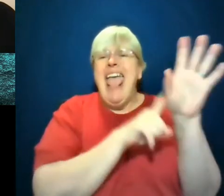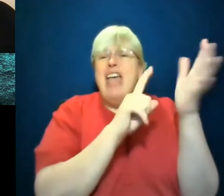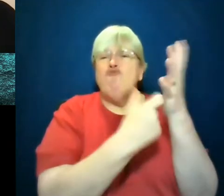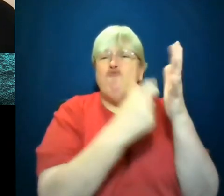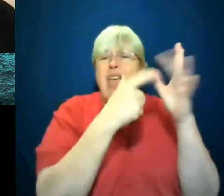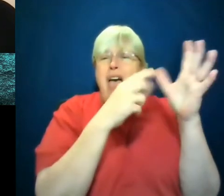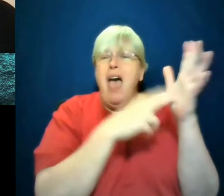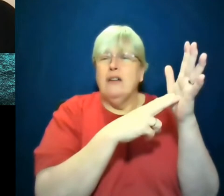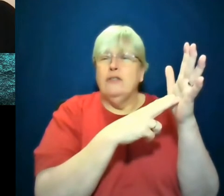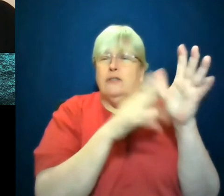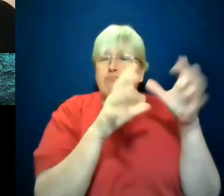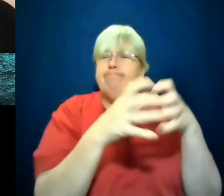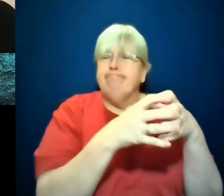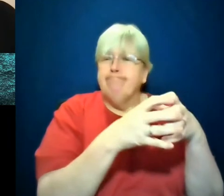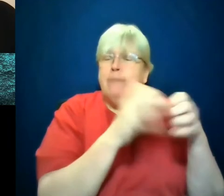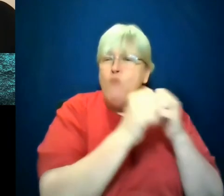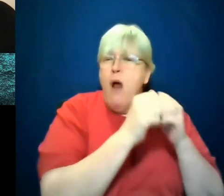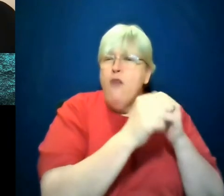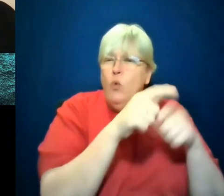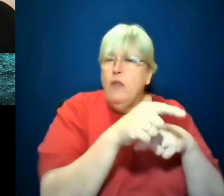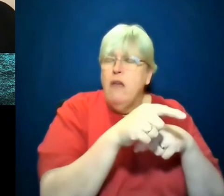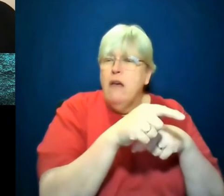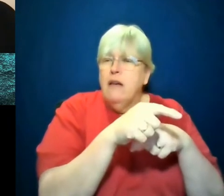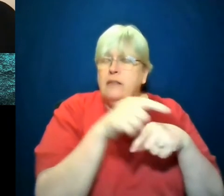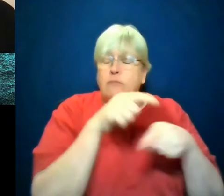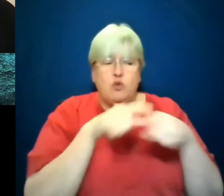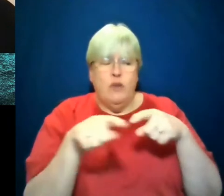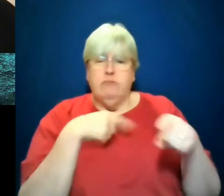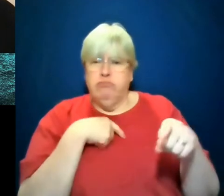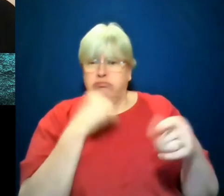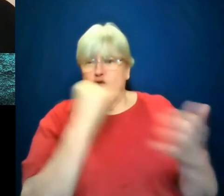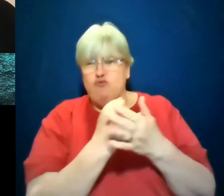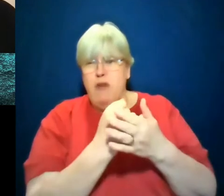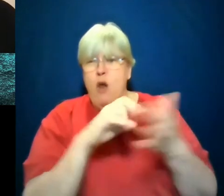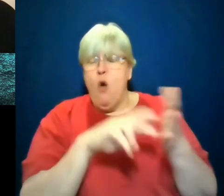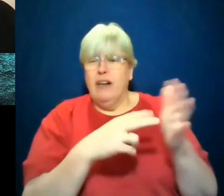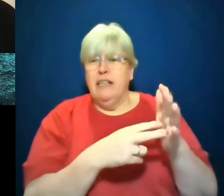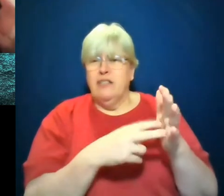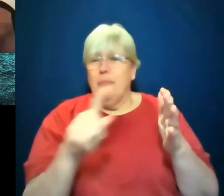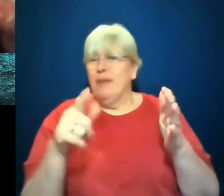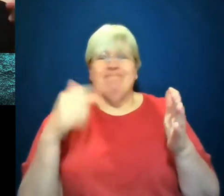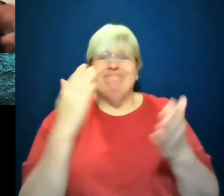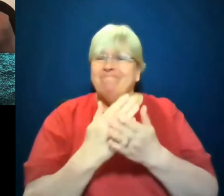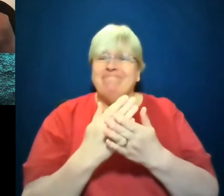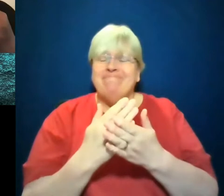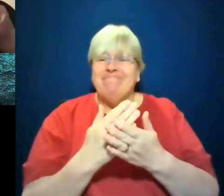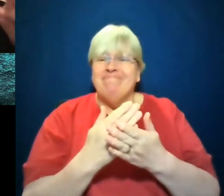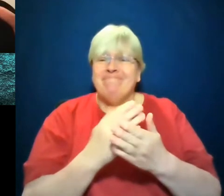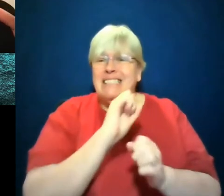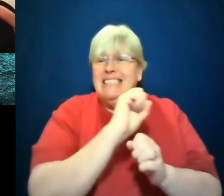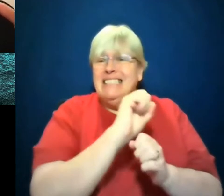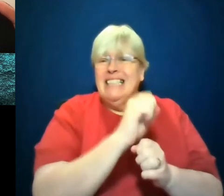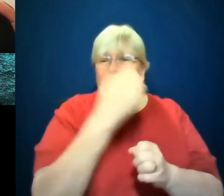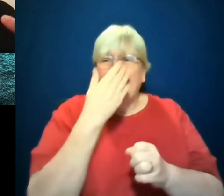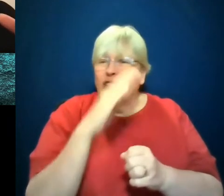organization. But it was so interesting to me that they looked at it through the lens of the mob, like they were trying to get them on guns and drugs,